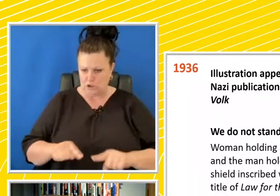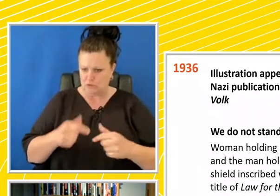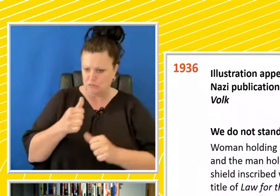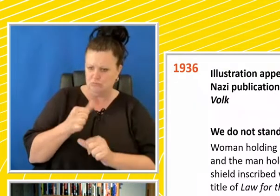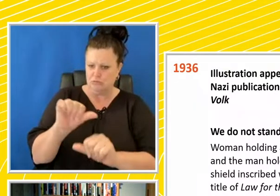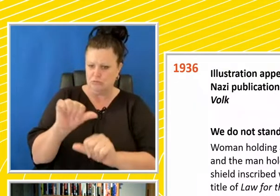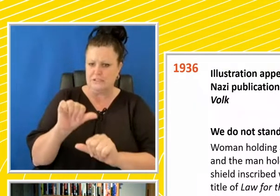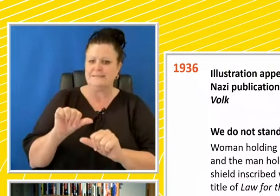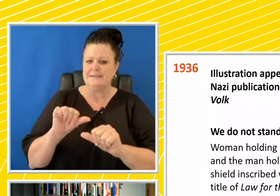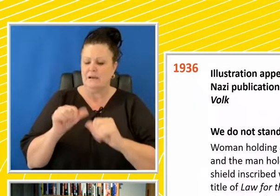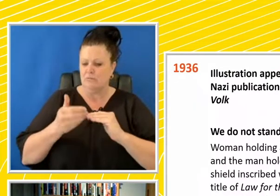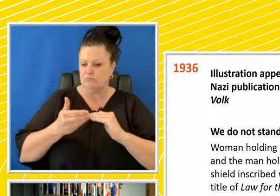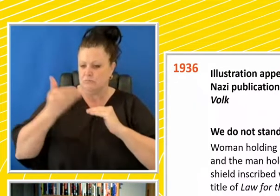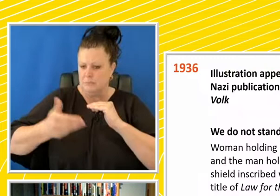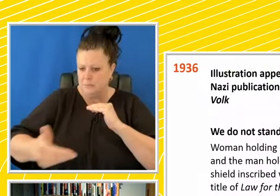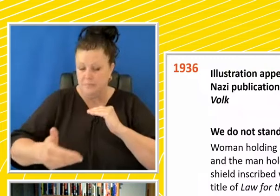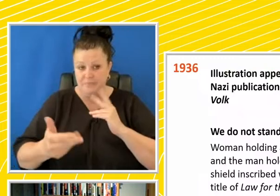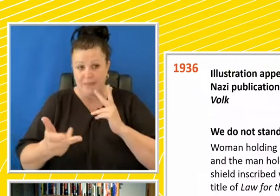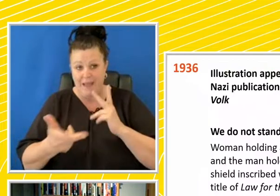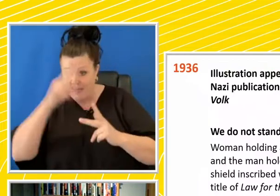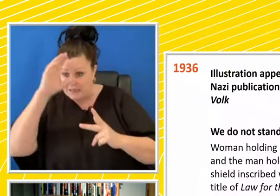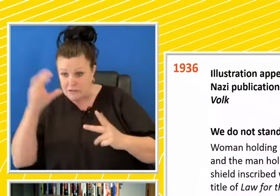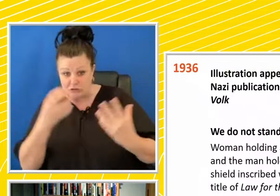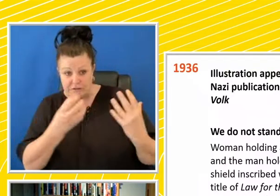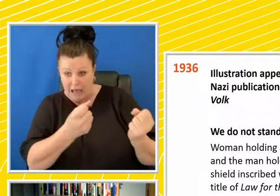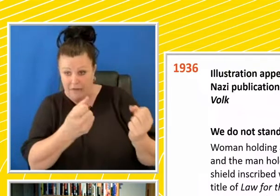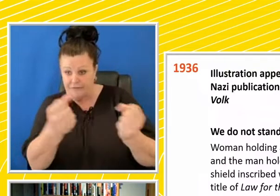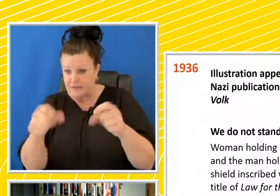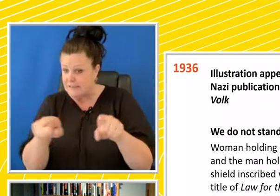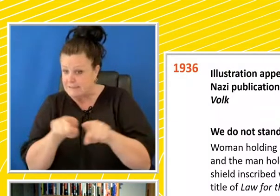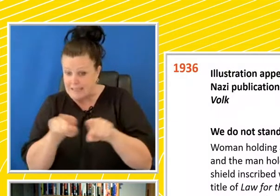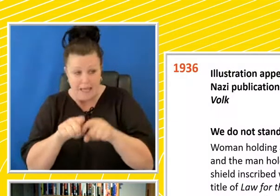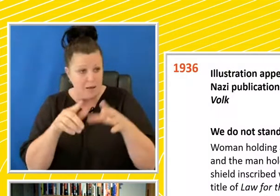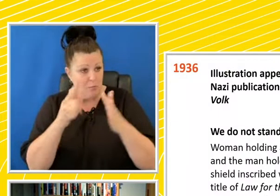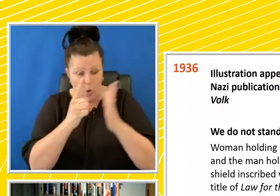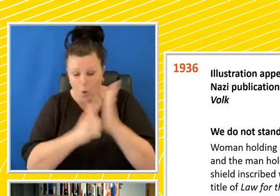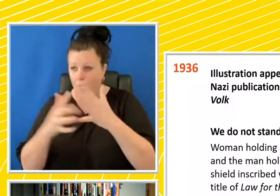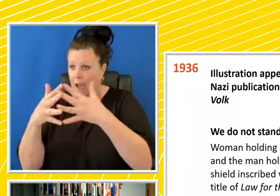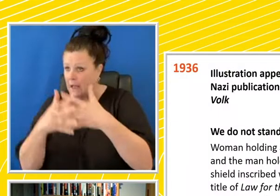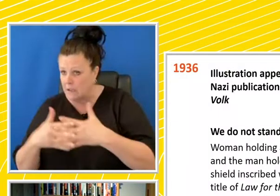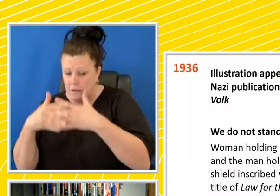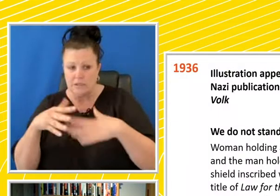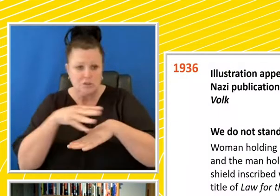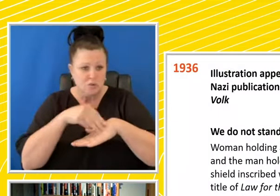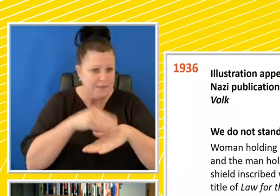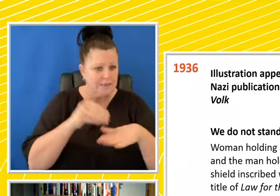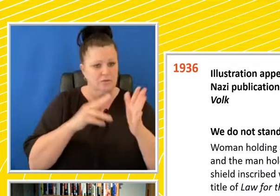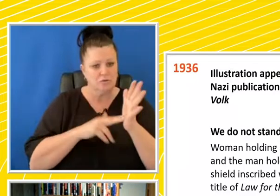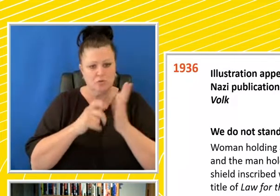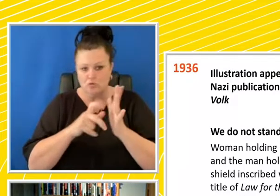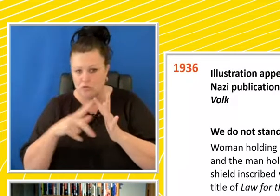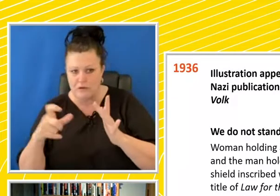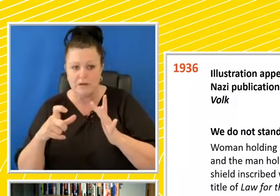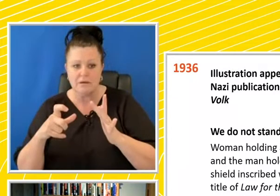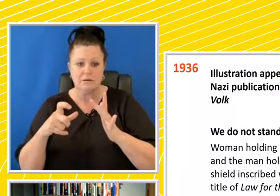offspring. Countries that have already enacted it, so USA, Denmark, Norway, Sweden, Finland, and those that are